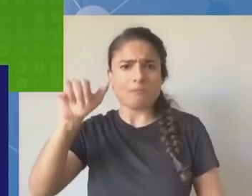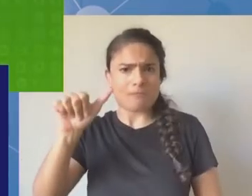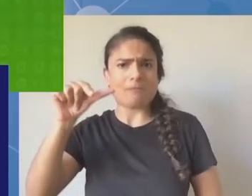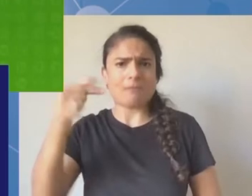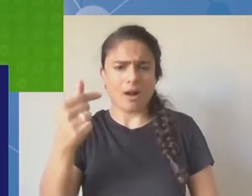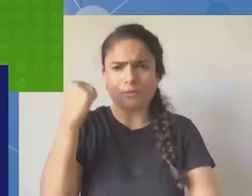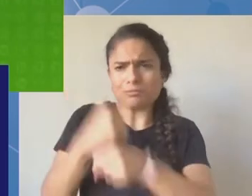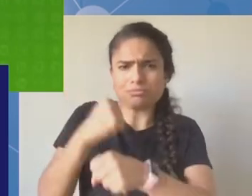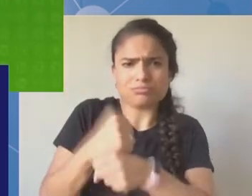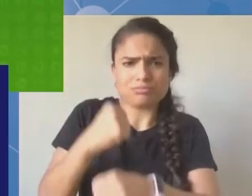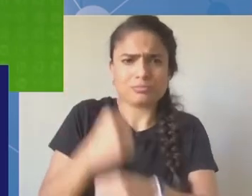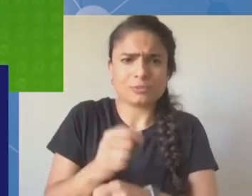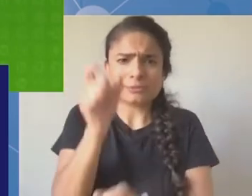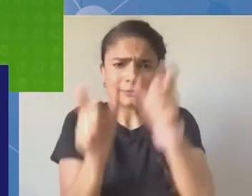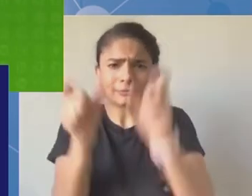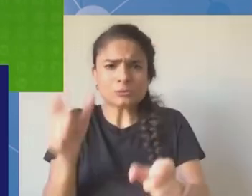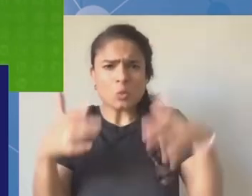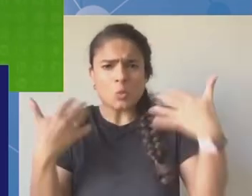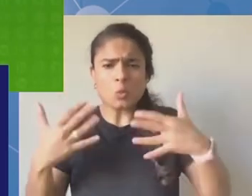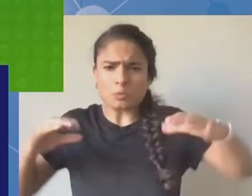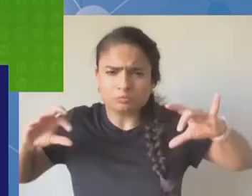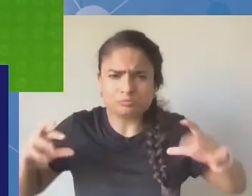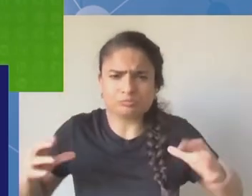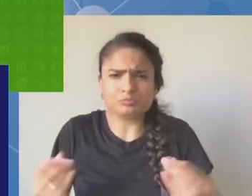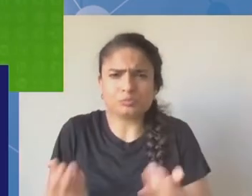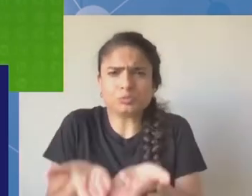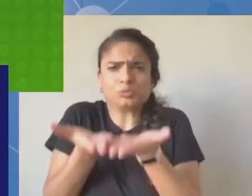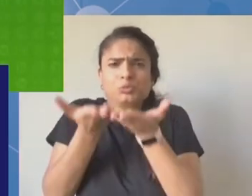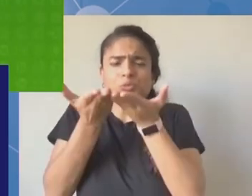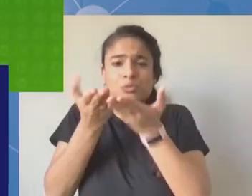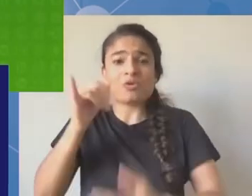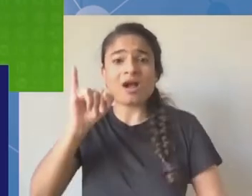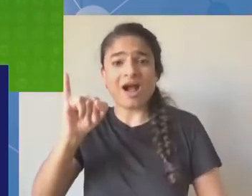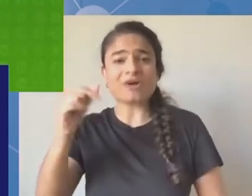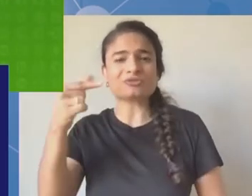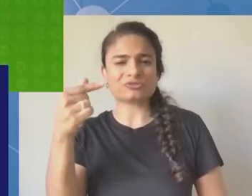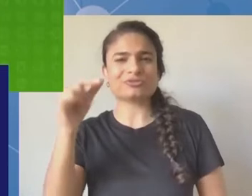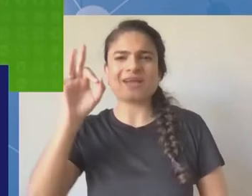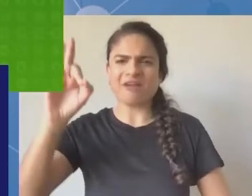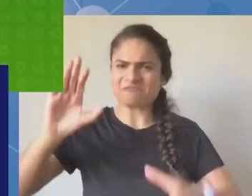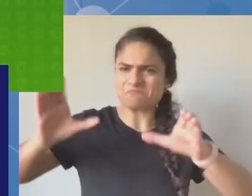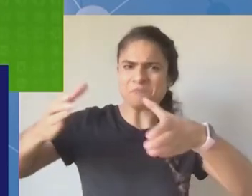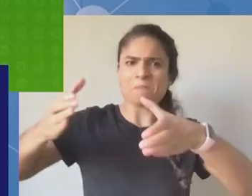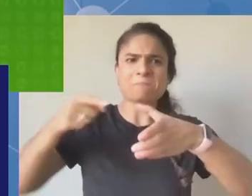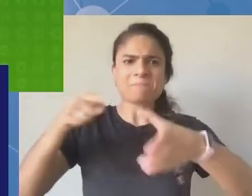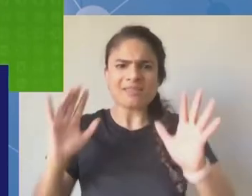Thank you very much, Paul. And then last and definitely not least, our MAG host country co-chair, responsible